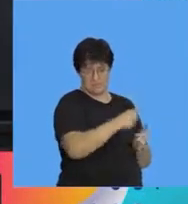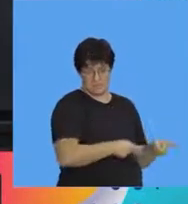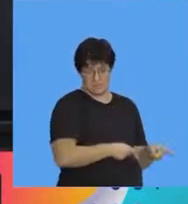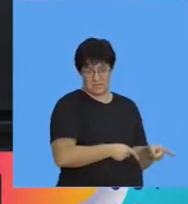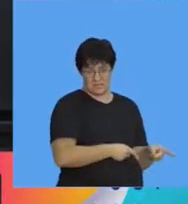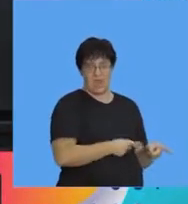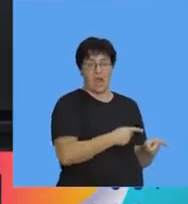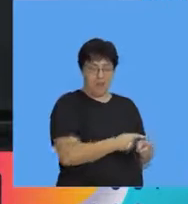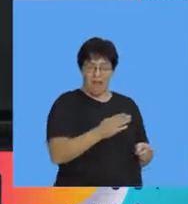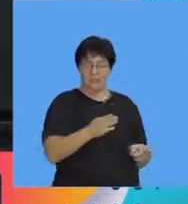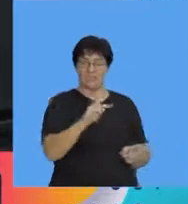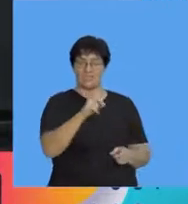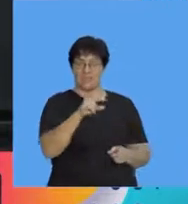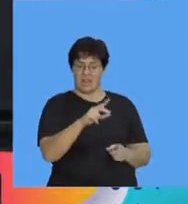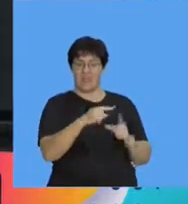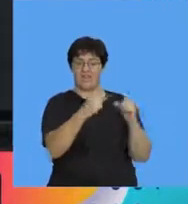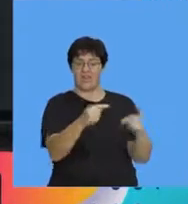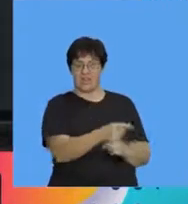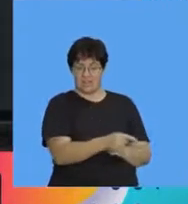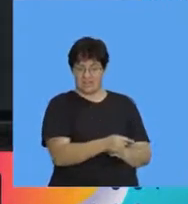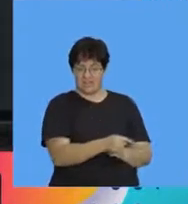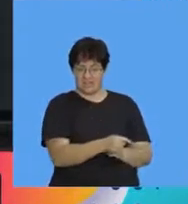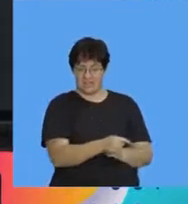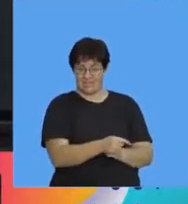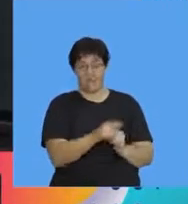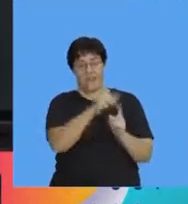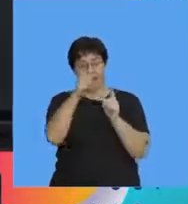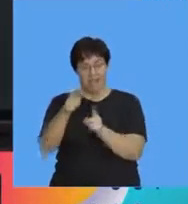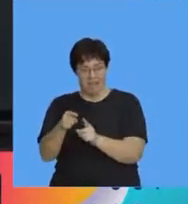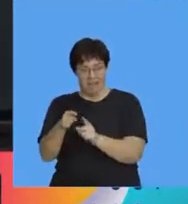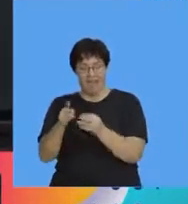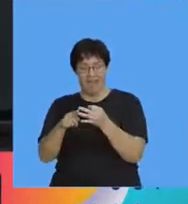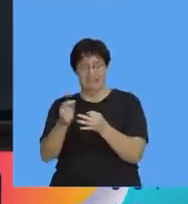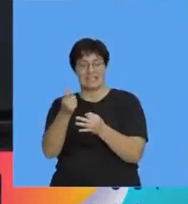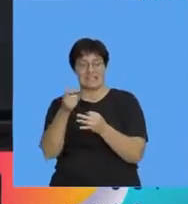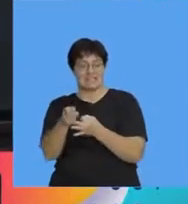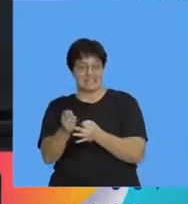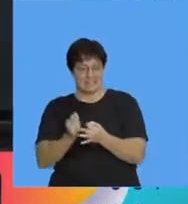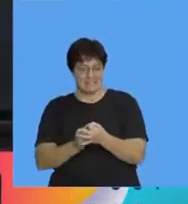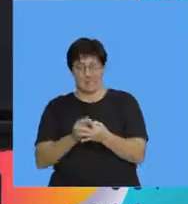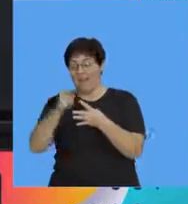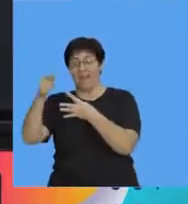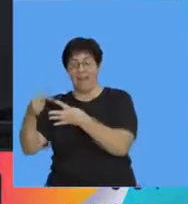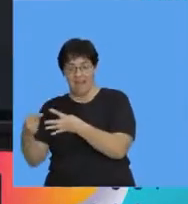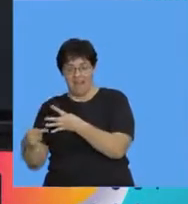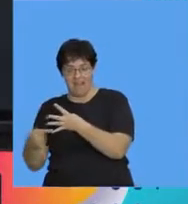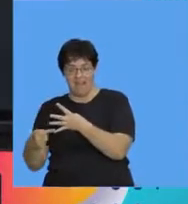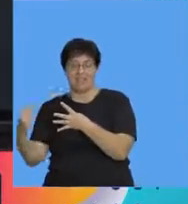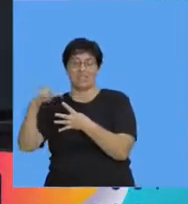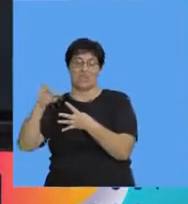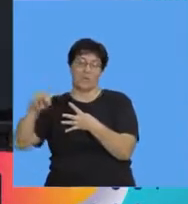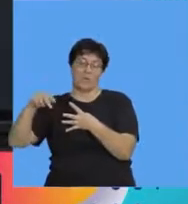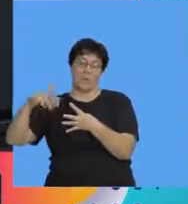ah vascular tissue fern ah seeds ah